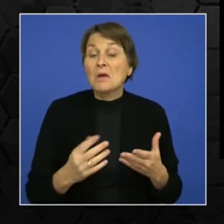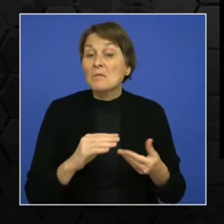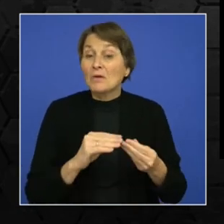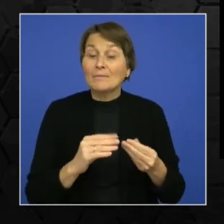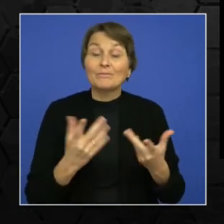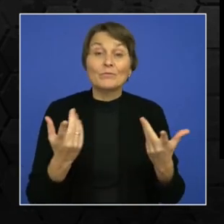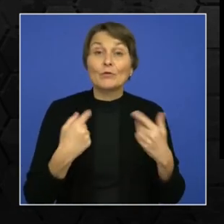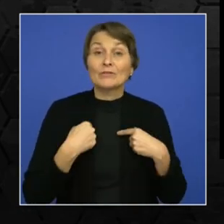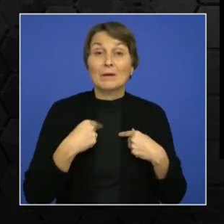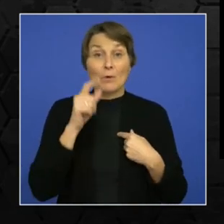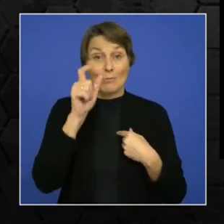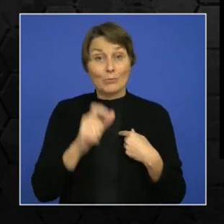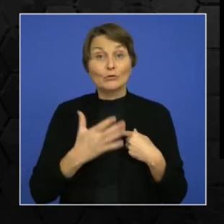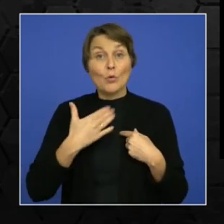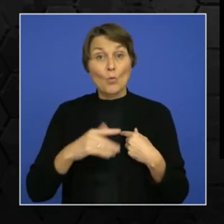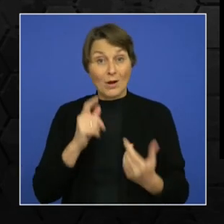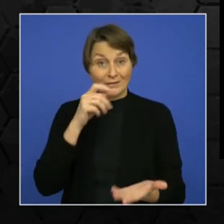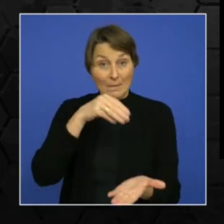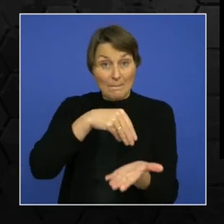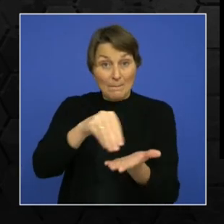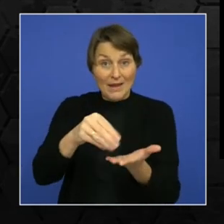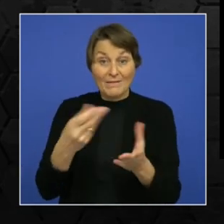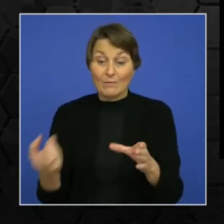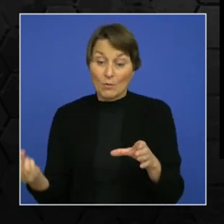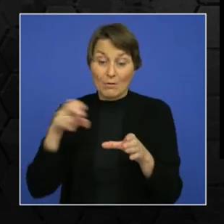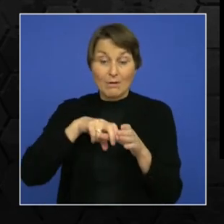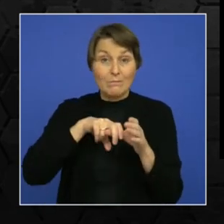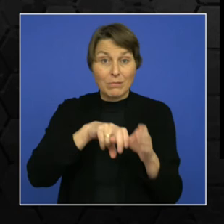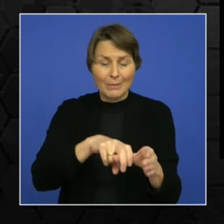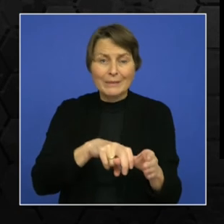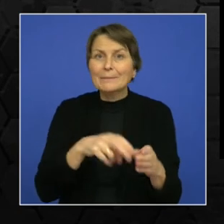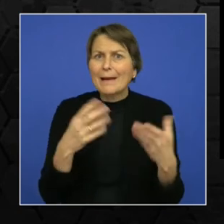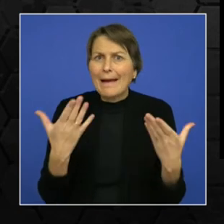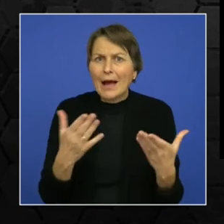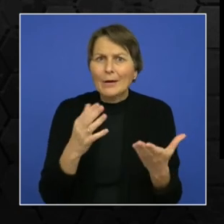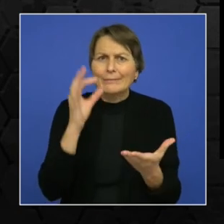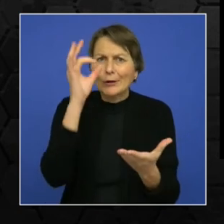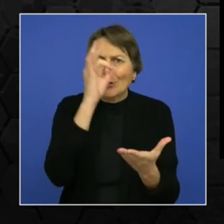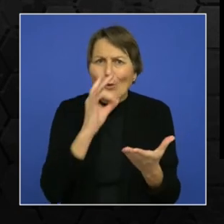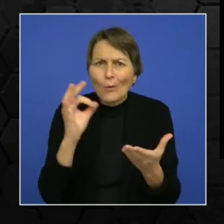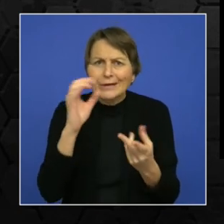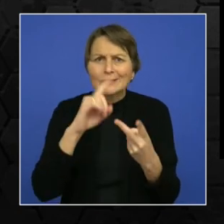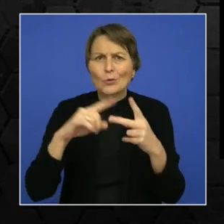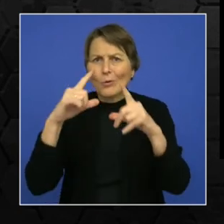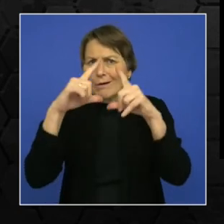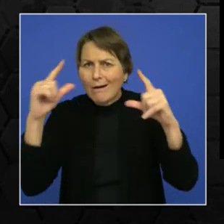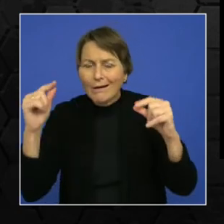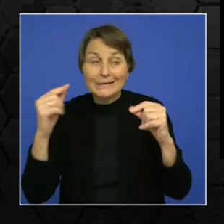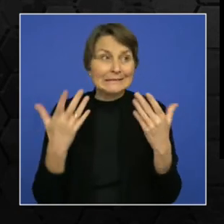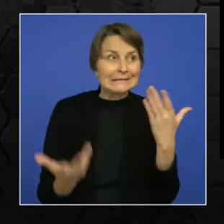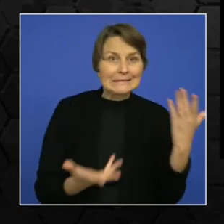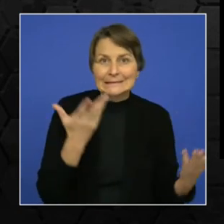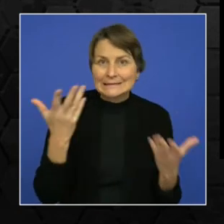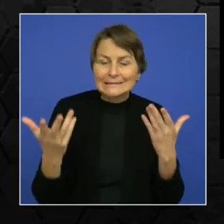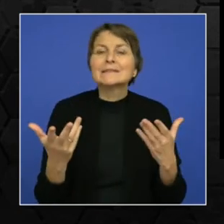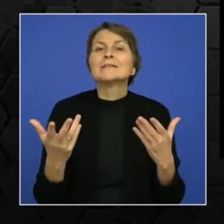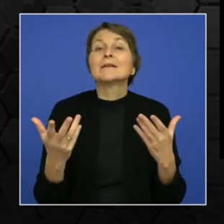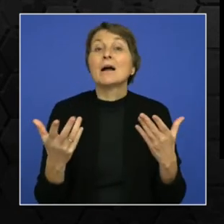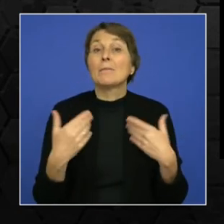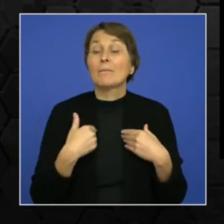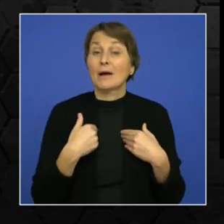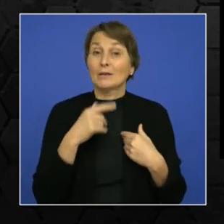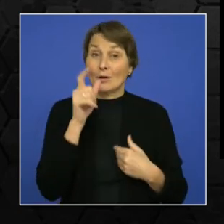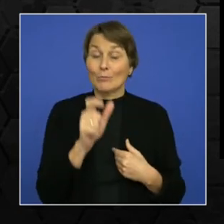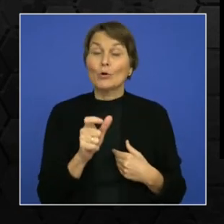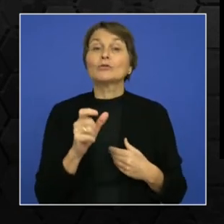preferences that drive passenger base away. For example, look at this example. The bus conductor says that he only accepts coins, but the passenger only has